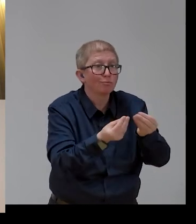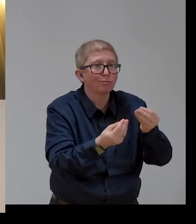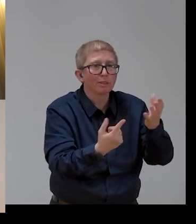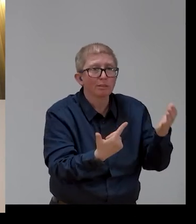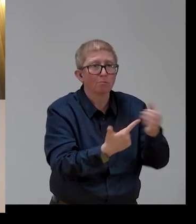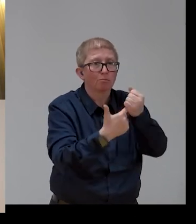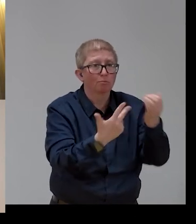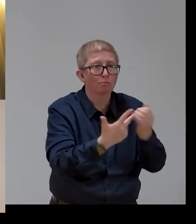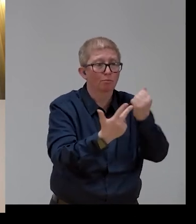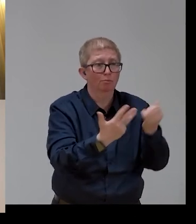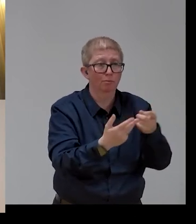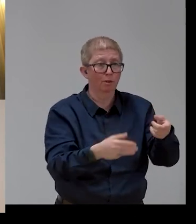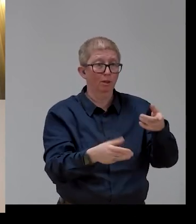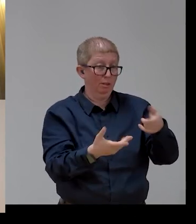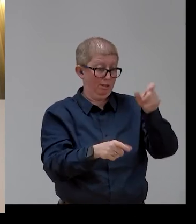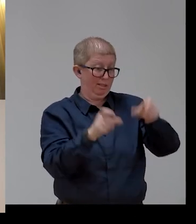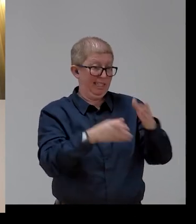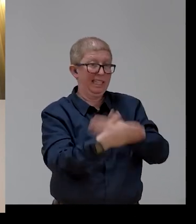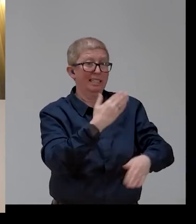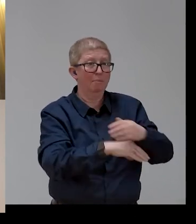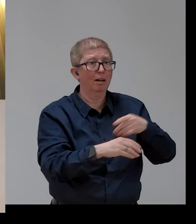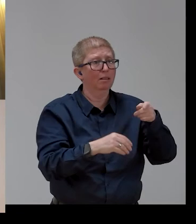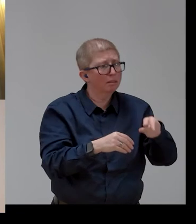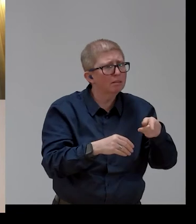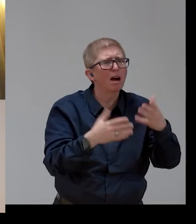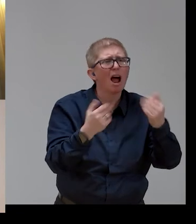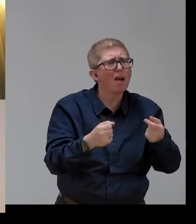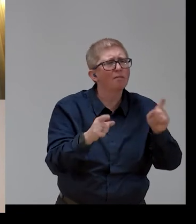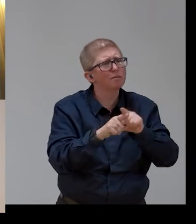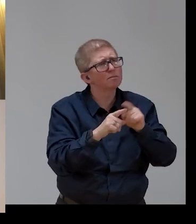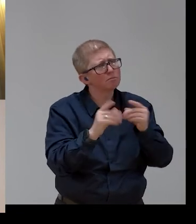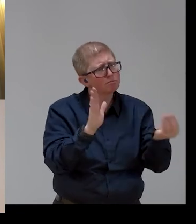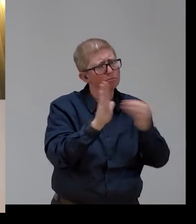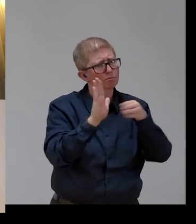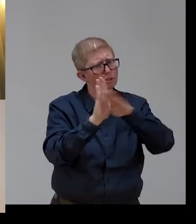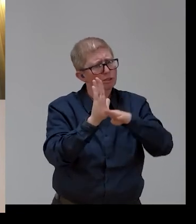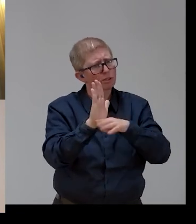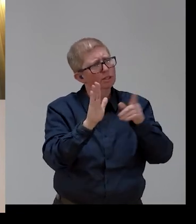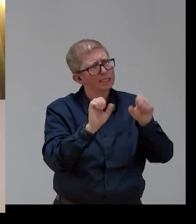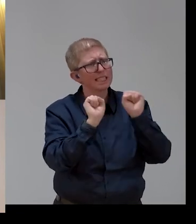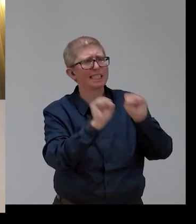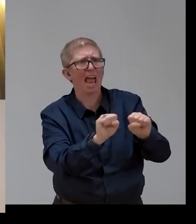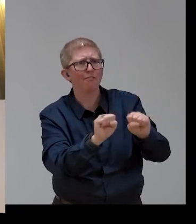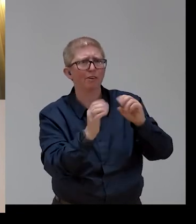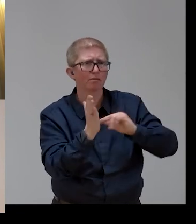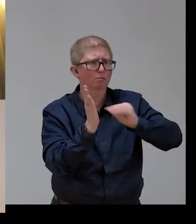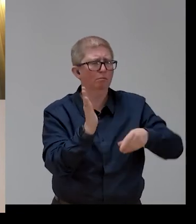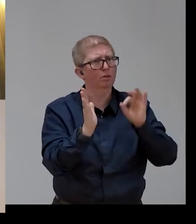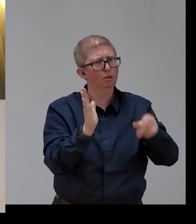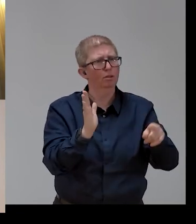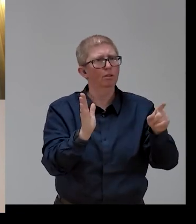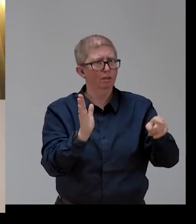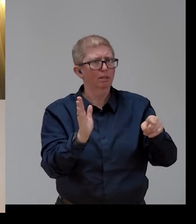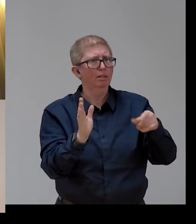disabilities. We have to maximize the use of initiatives such as the youth